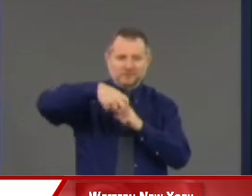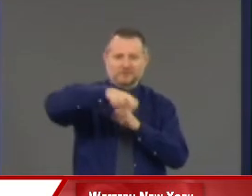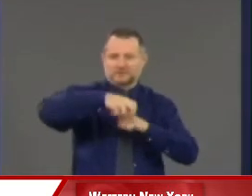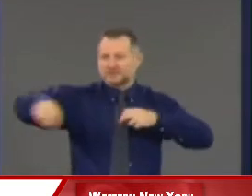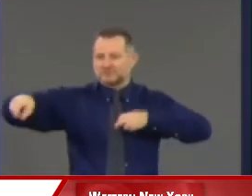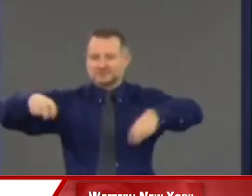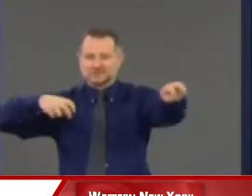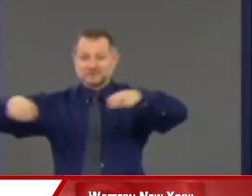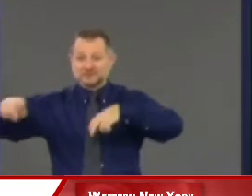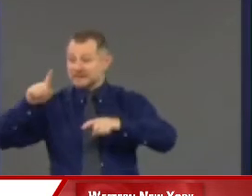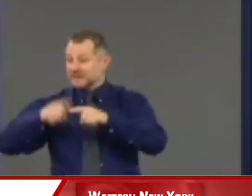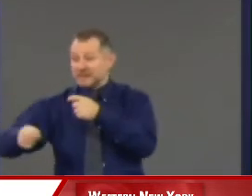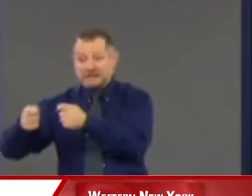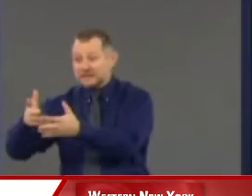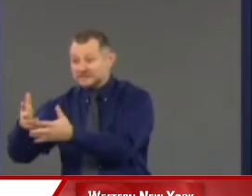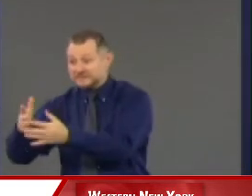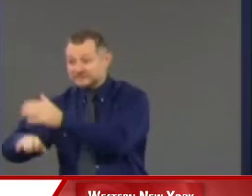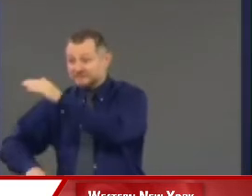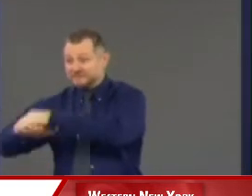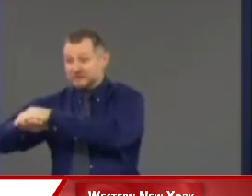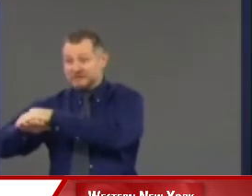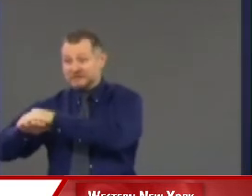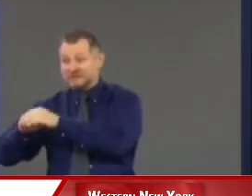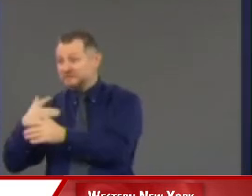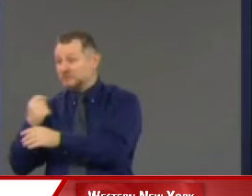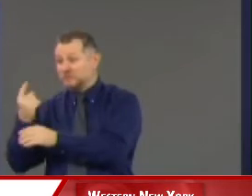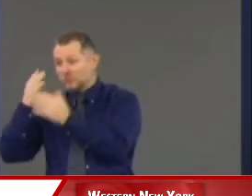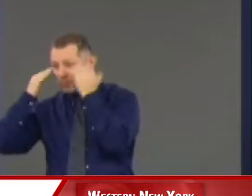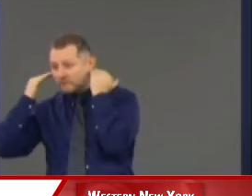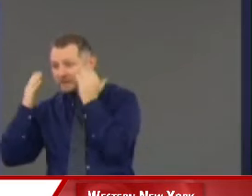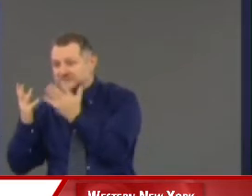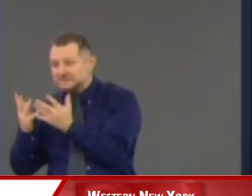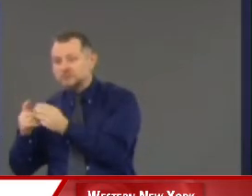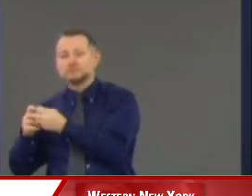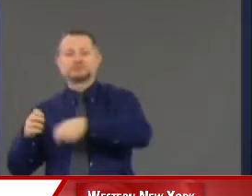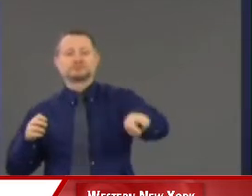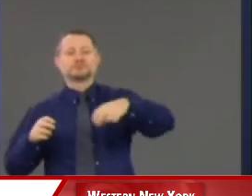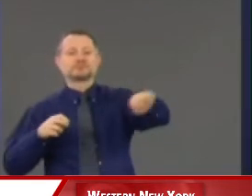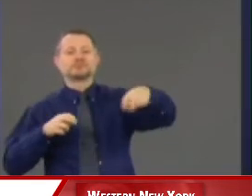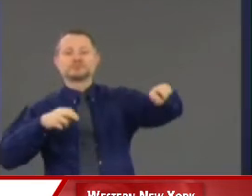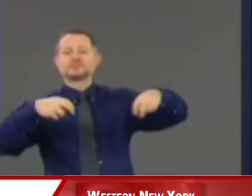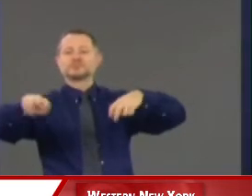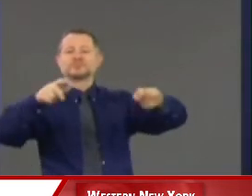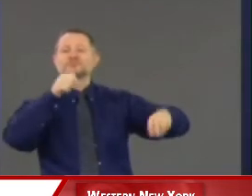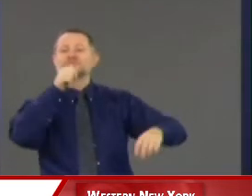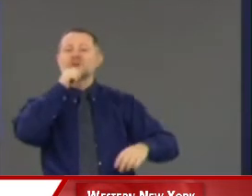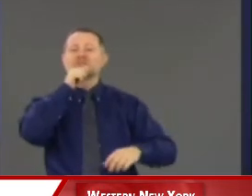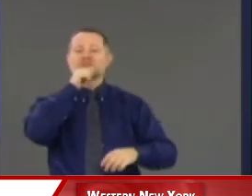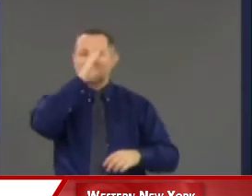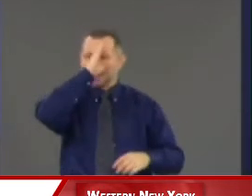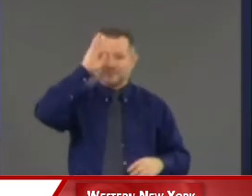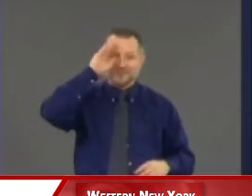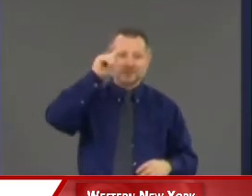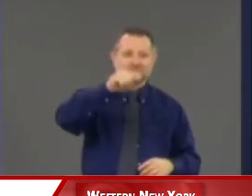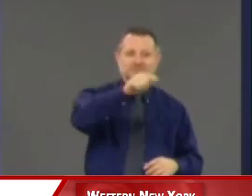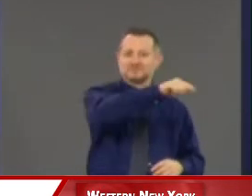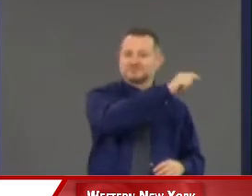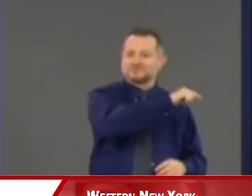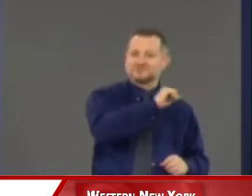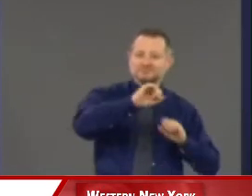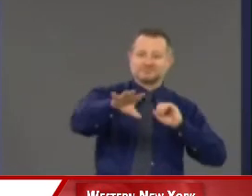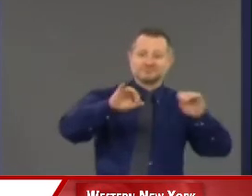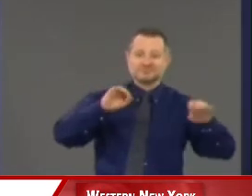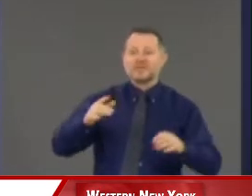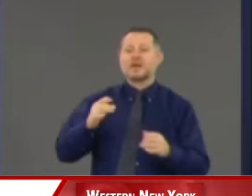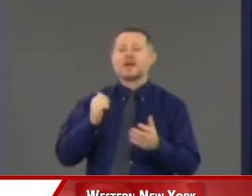handle it, because there's only 11, then we have to figure out how to get these 100 privates to actually